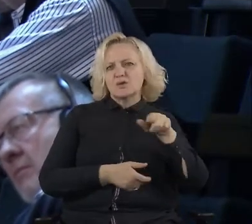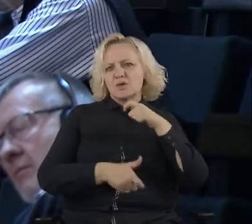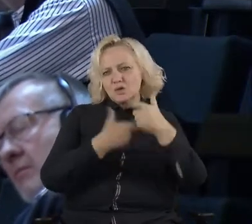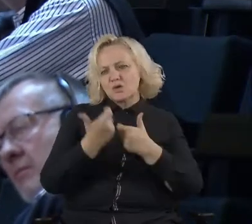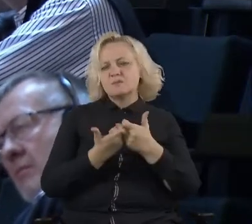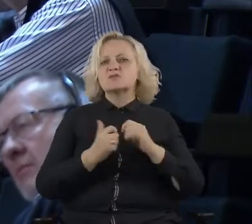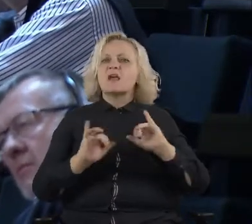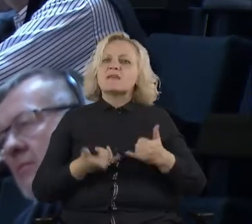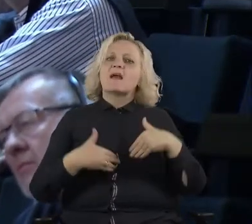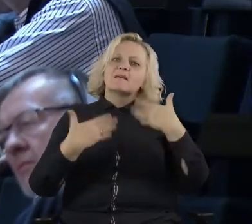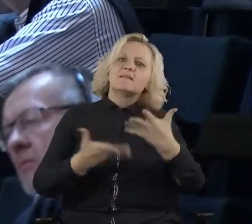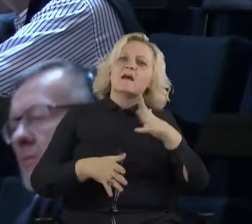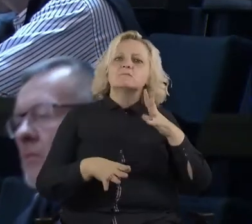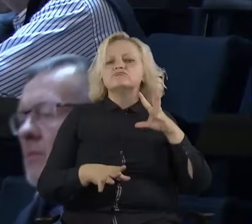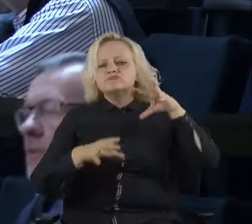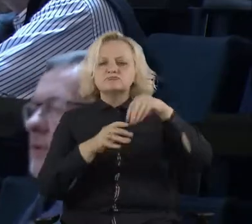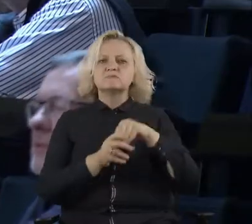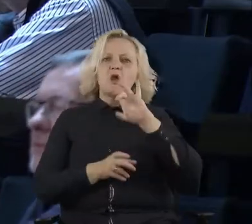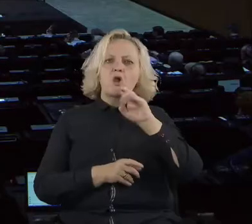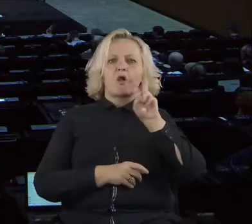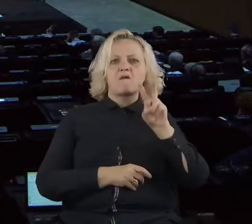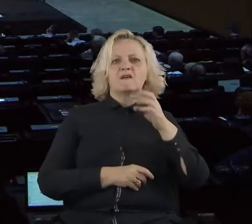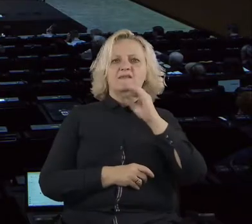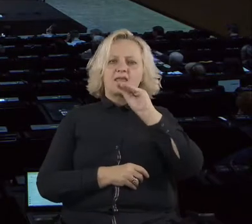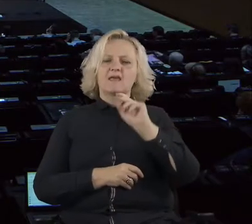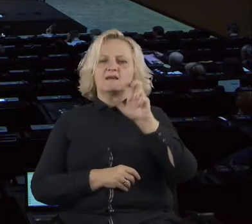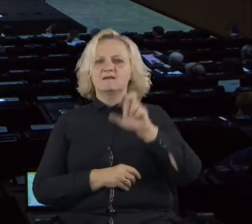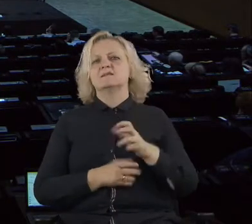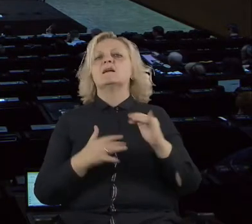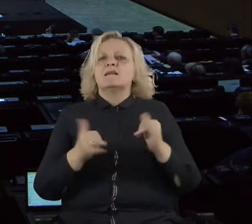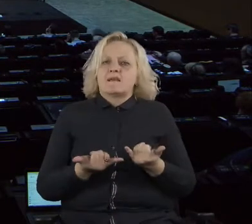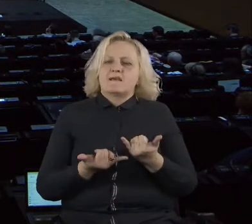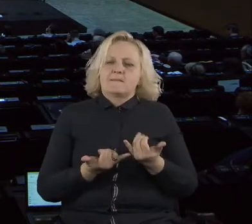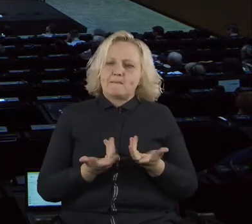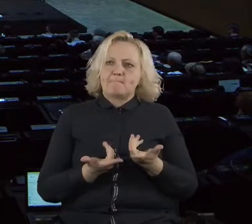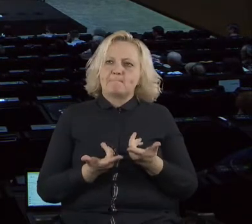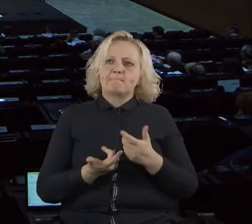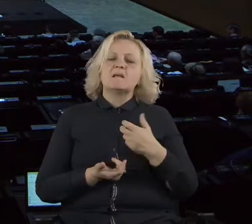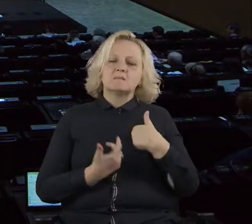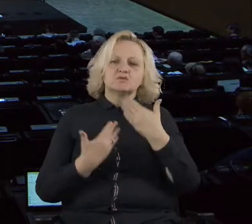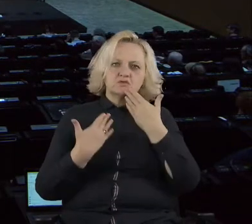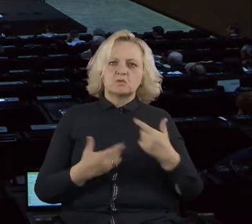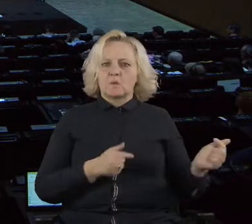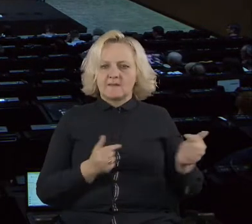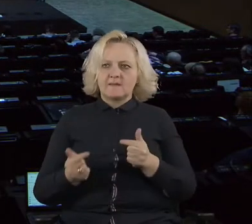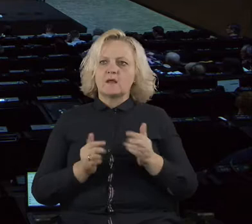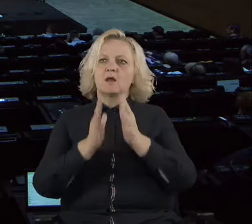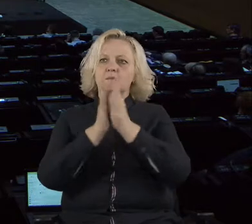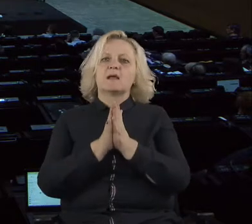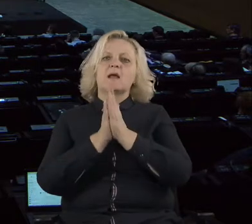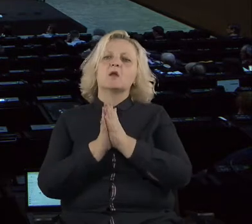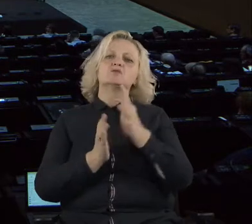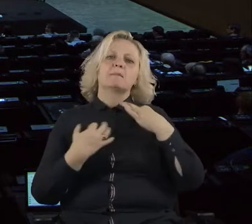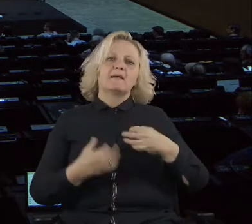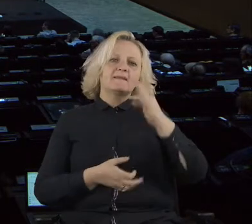Thank you very much for taking the active part in our discussion and tell you, uh, your comment to, to what was said.